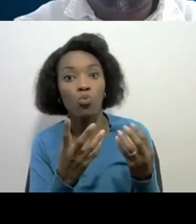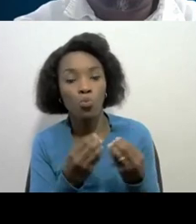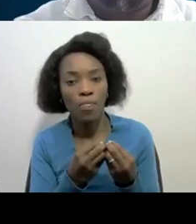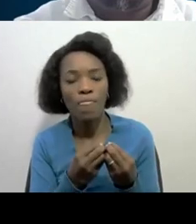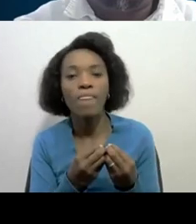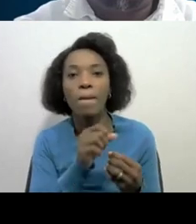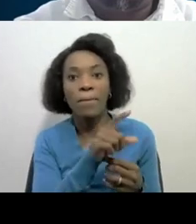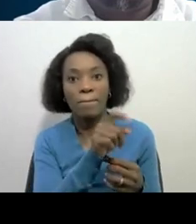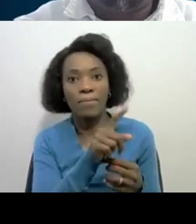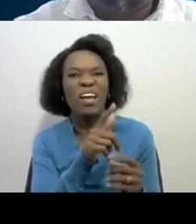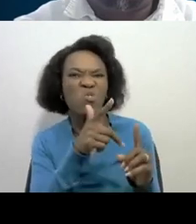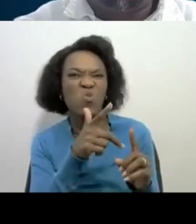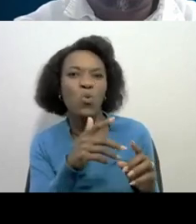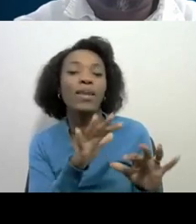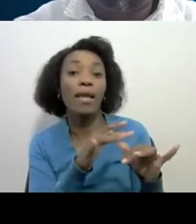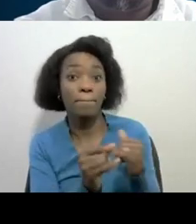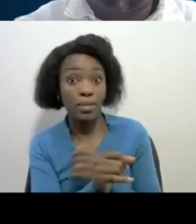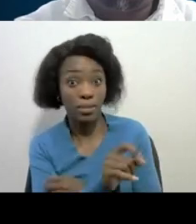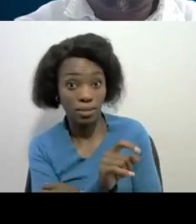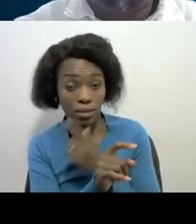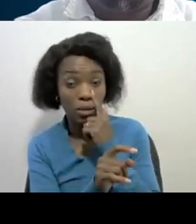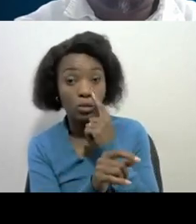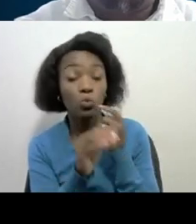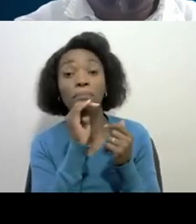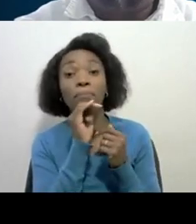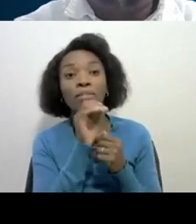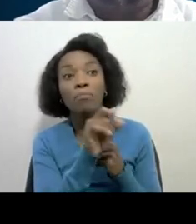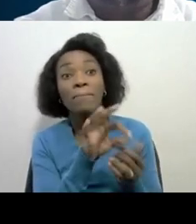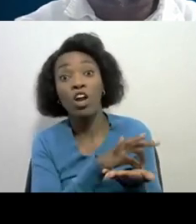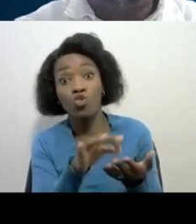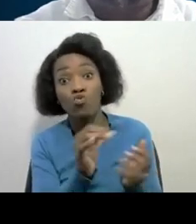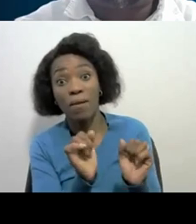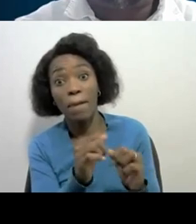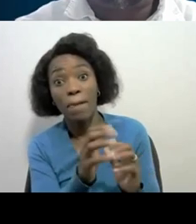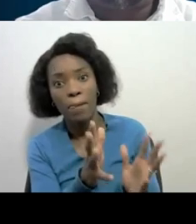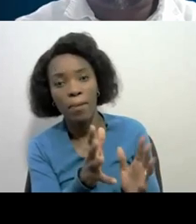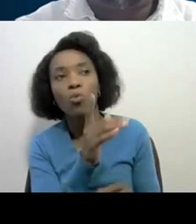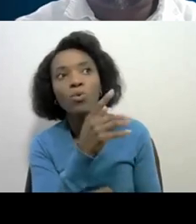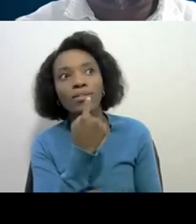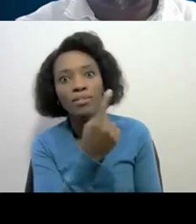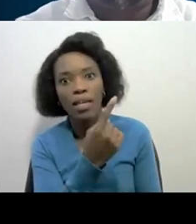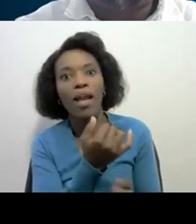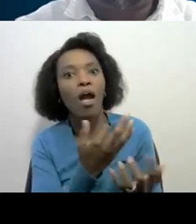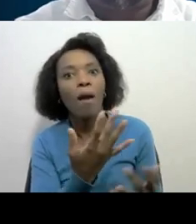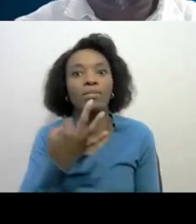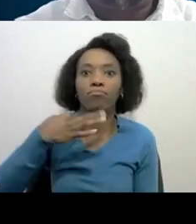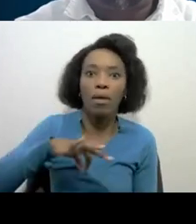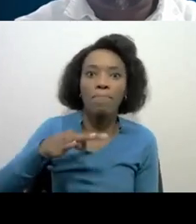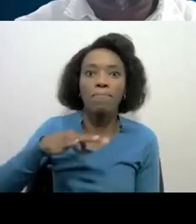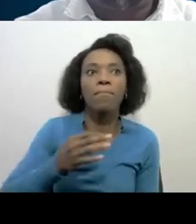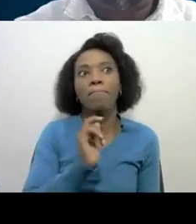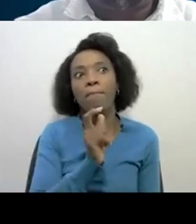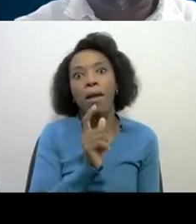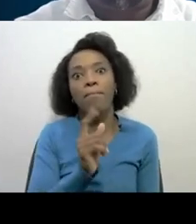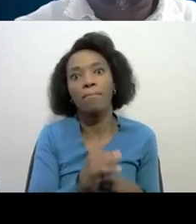company and then on that specific contract probably they would have mentioned how much you're going to get paid and